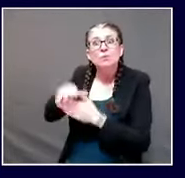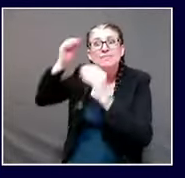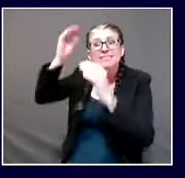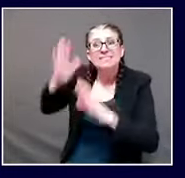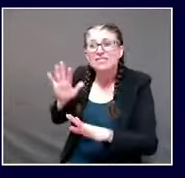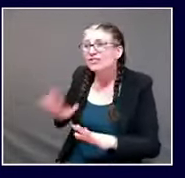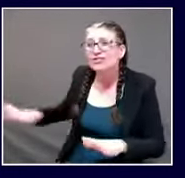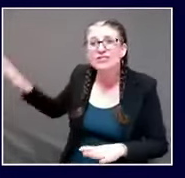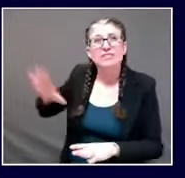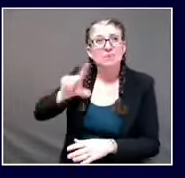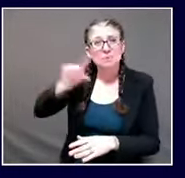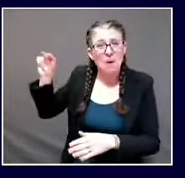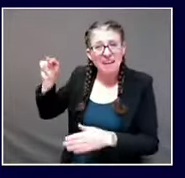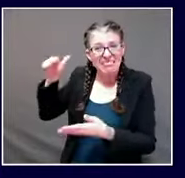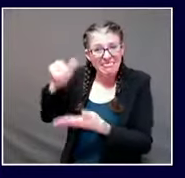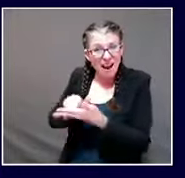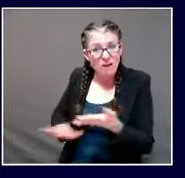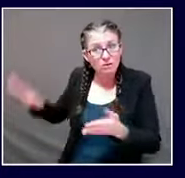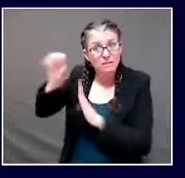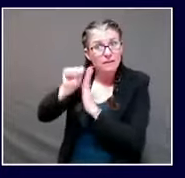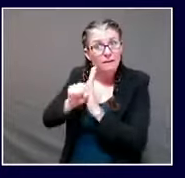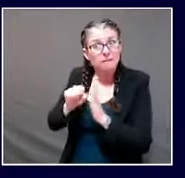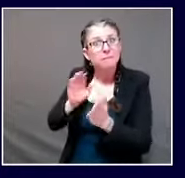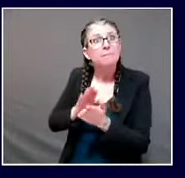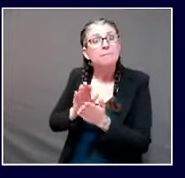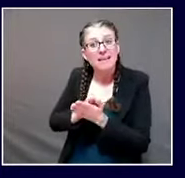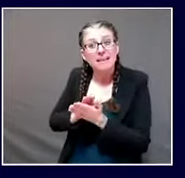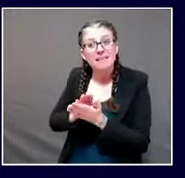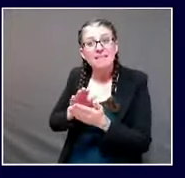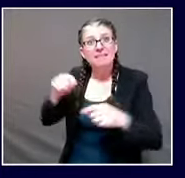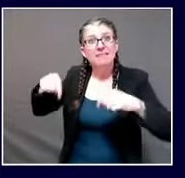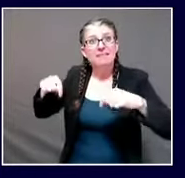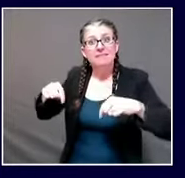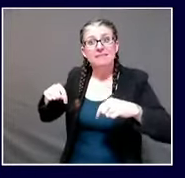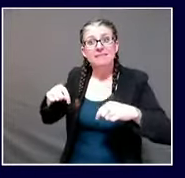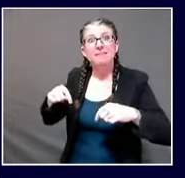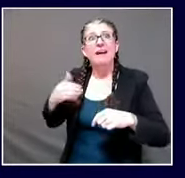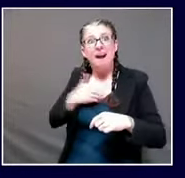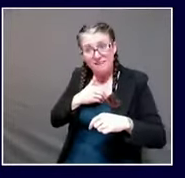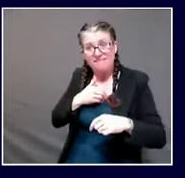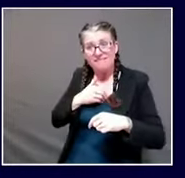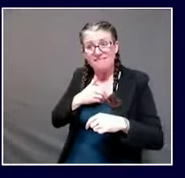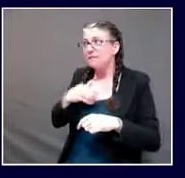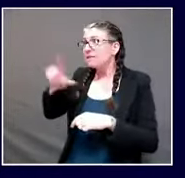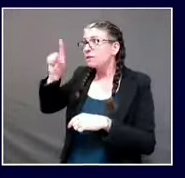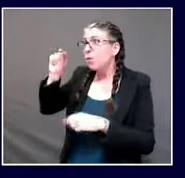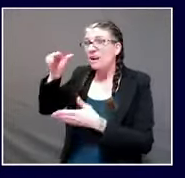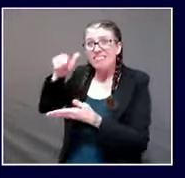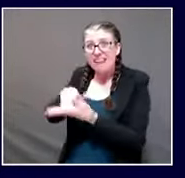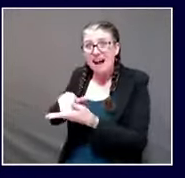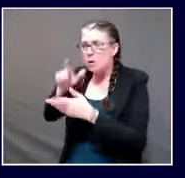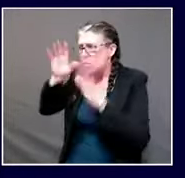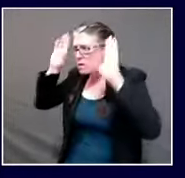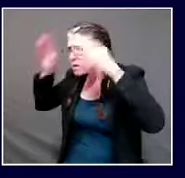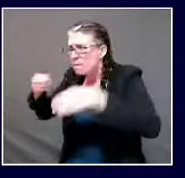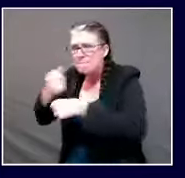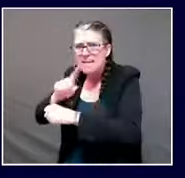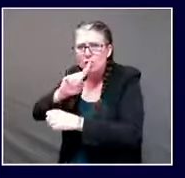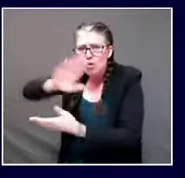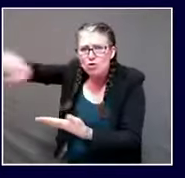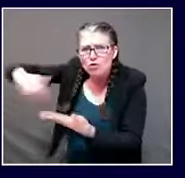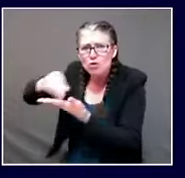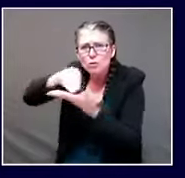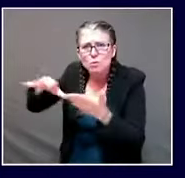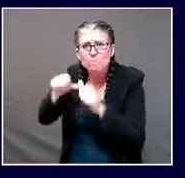child is left behind. And who've become the face of courage, structure, and compassion for every school